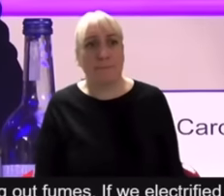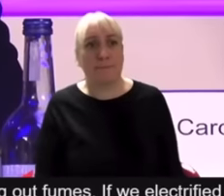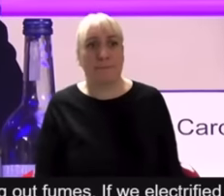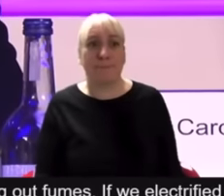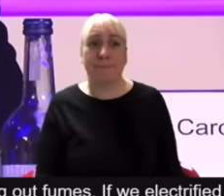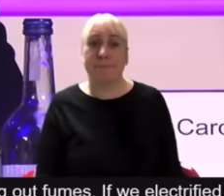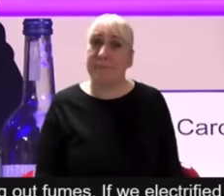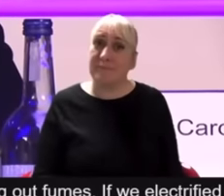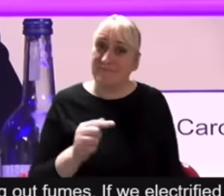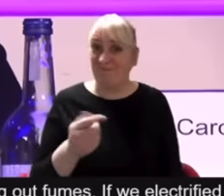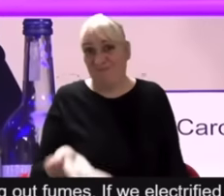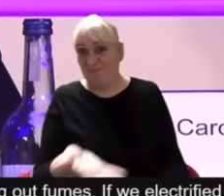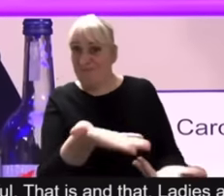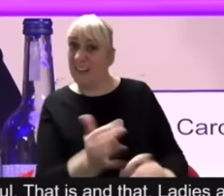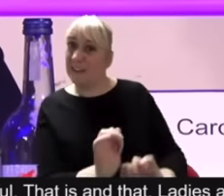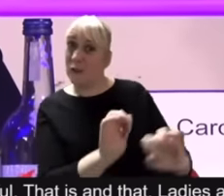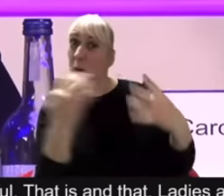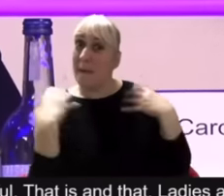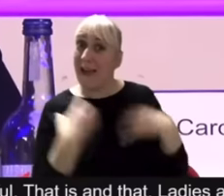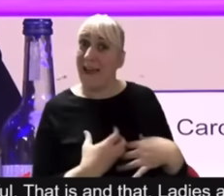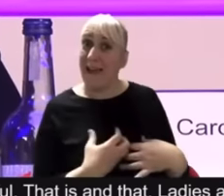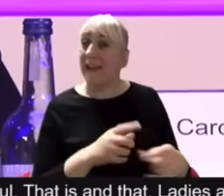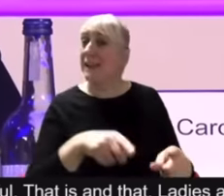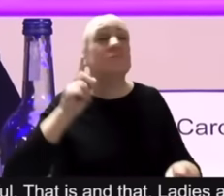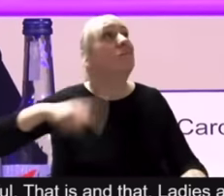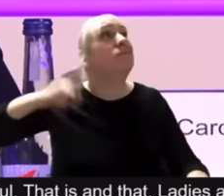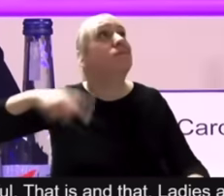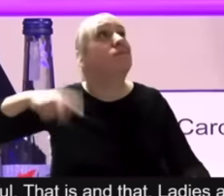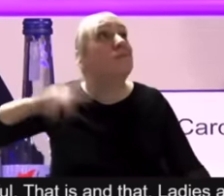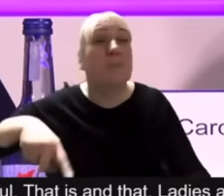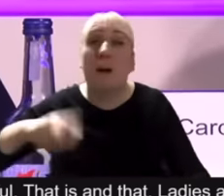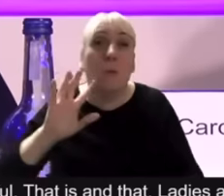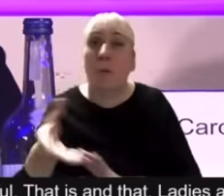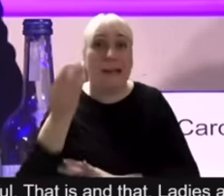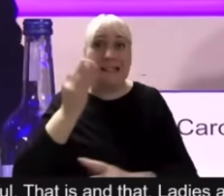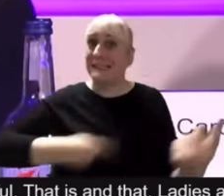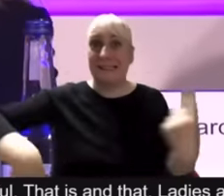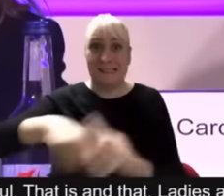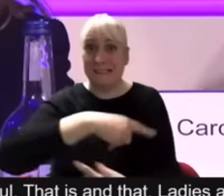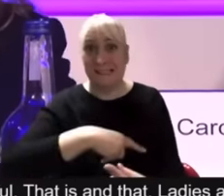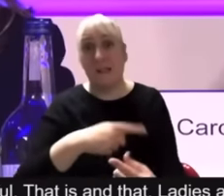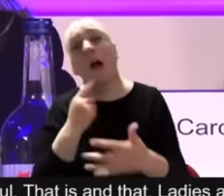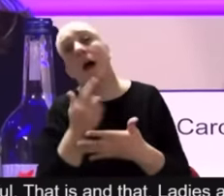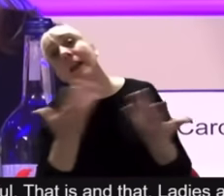is your mayor. He doesn't listen to a word any of us say unless of course you're labour. done.